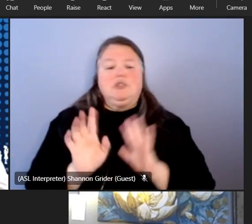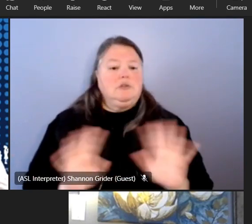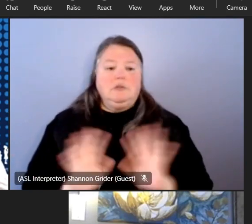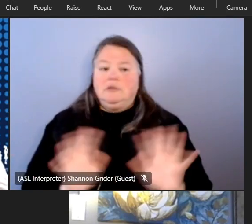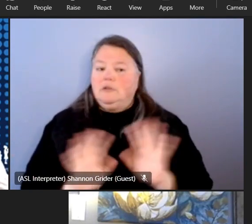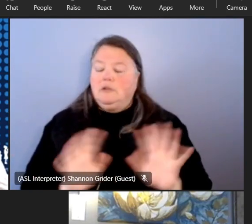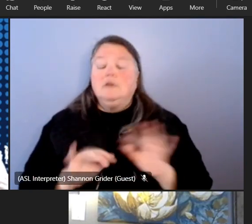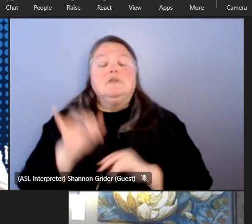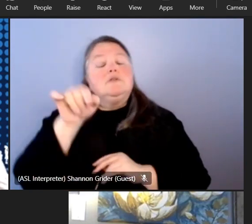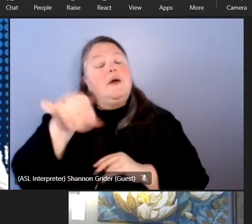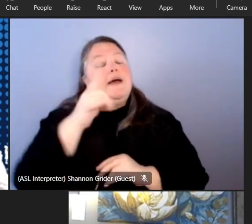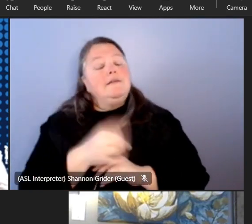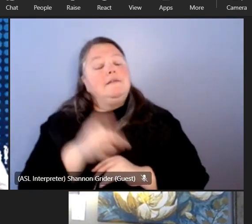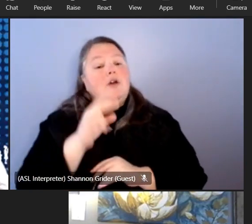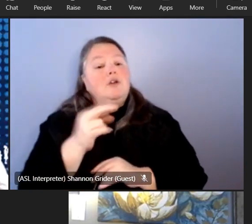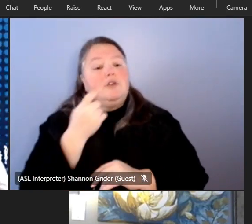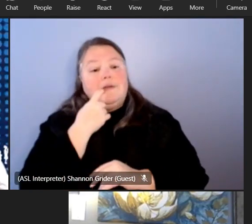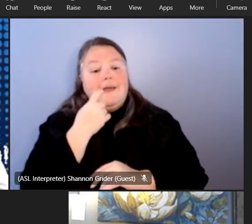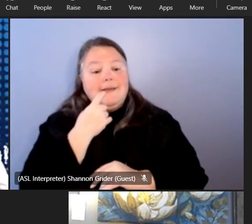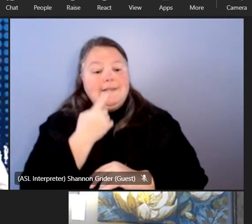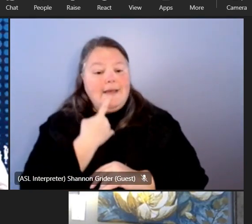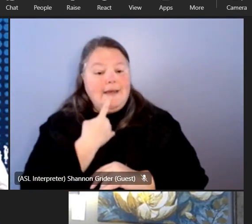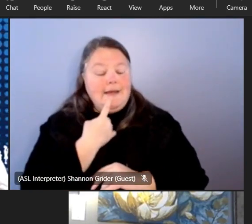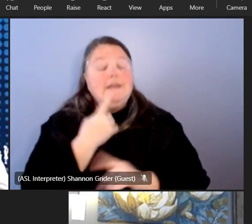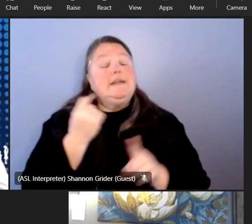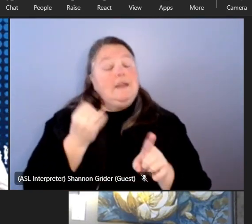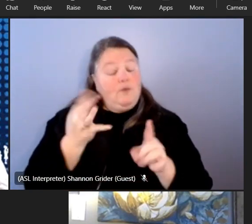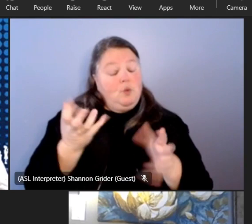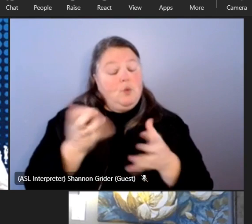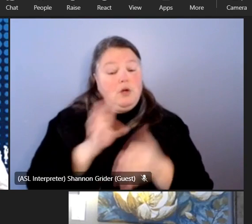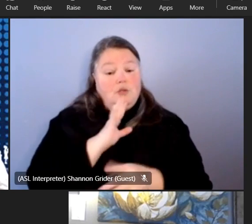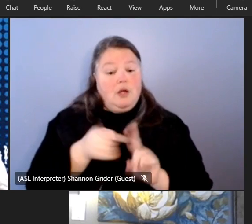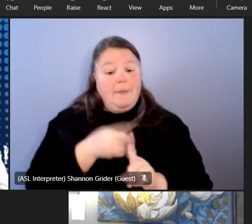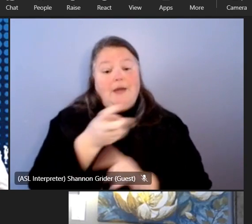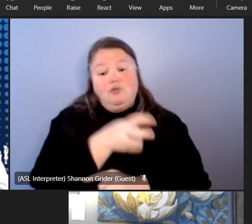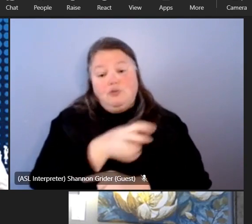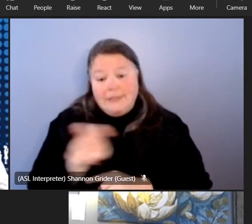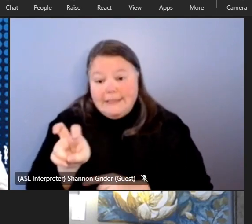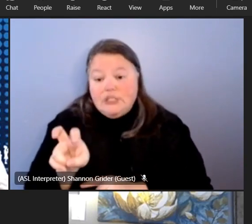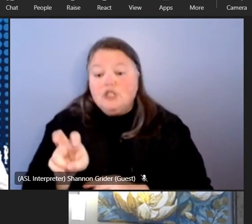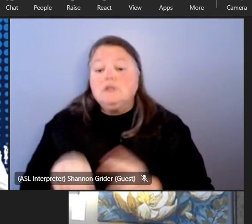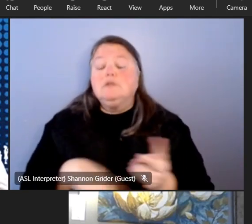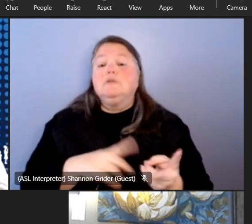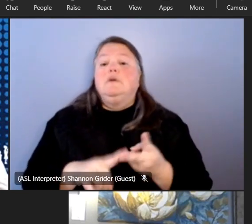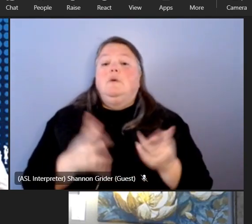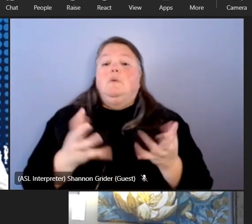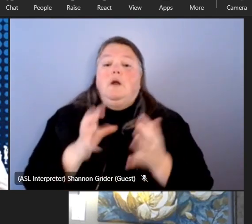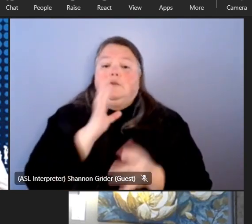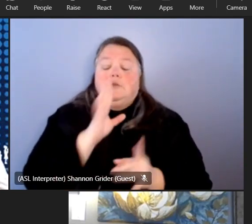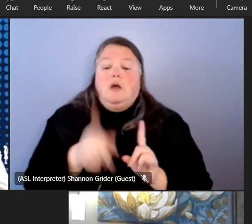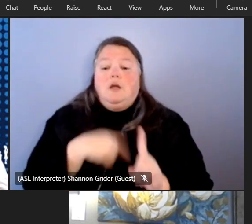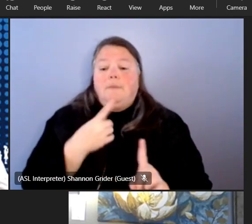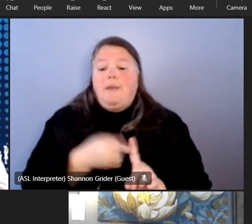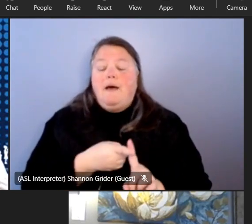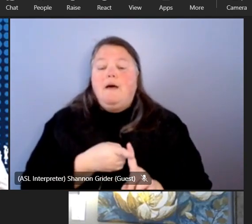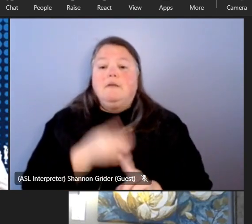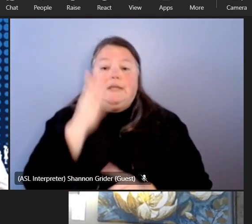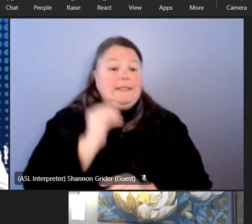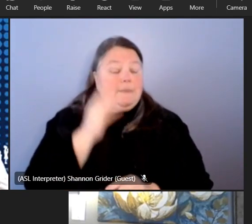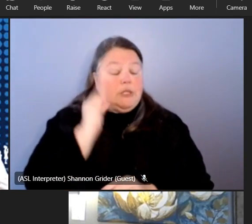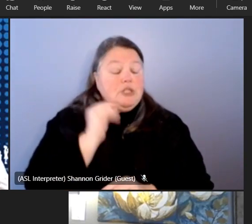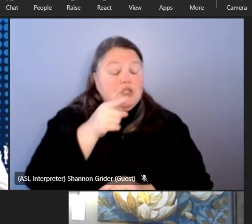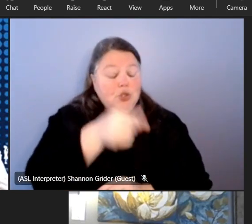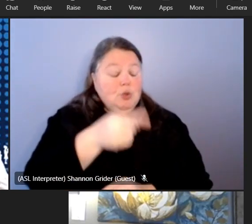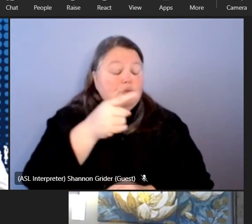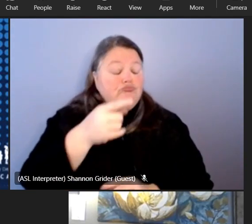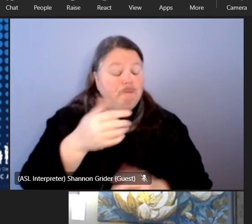as dr glass said if you want to talk about sort of transitions you know talking about um the experiences that you've had